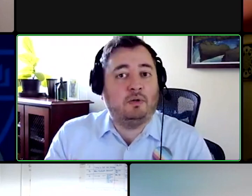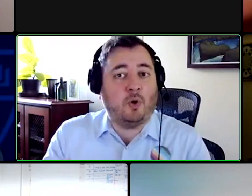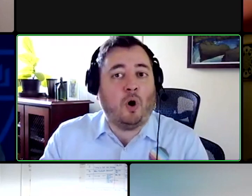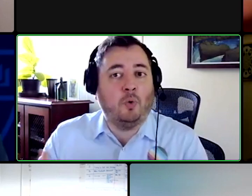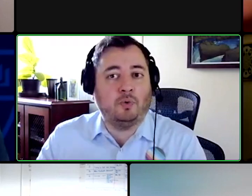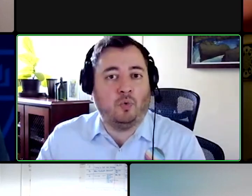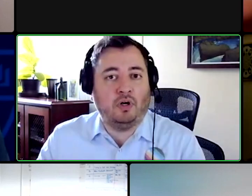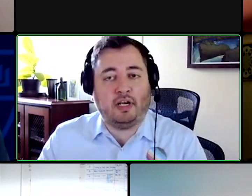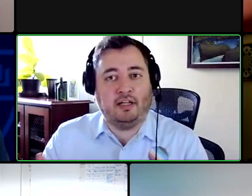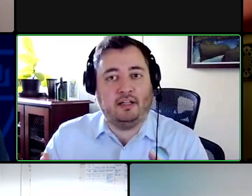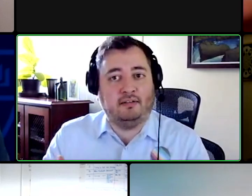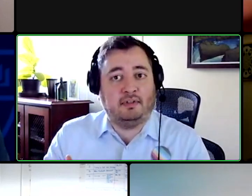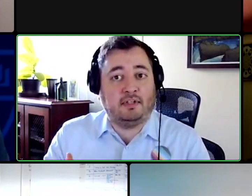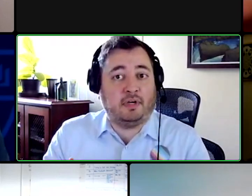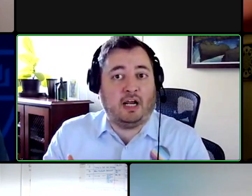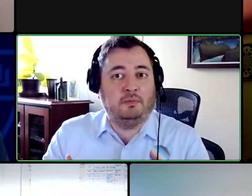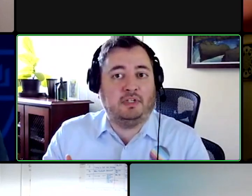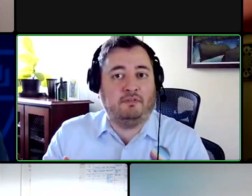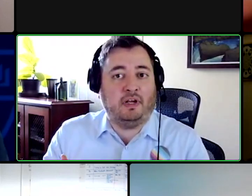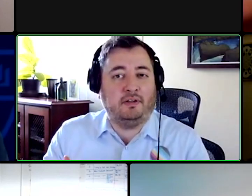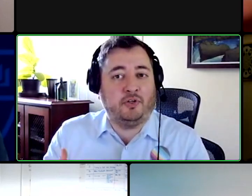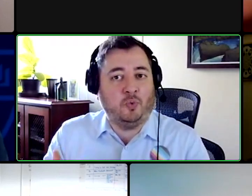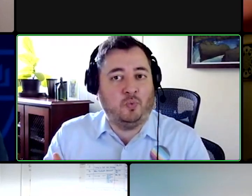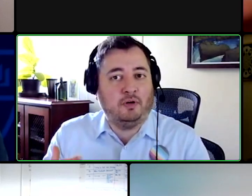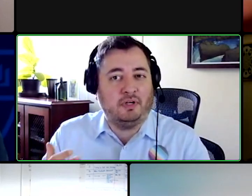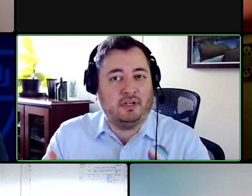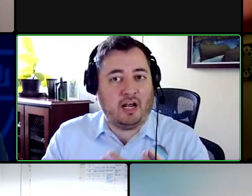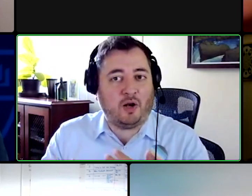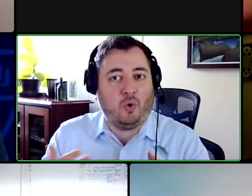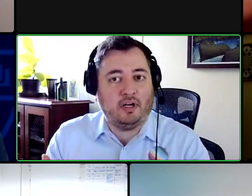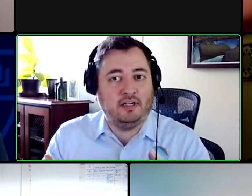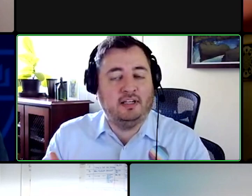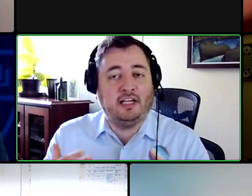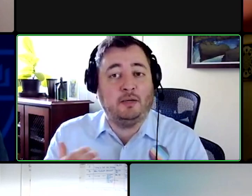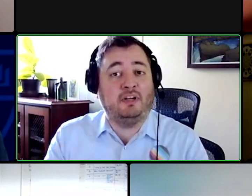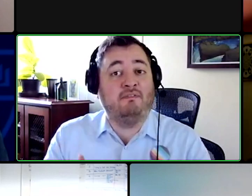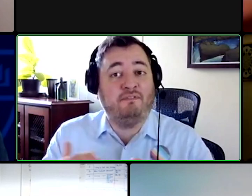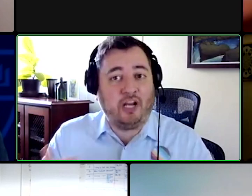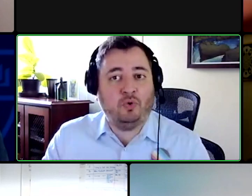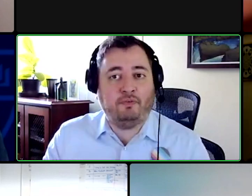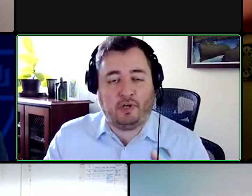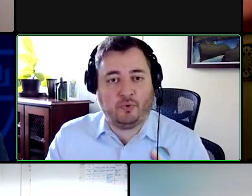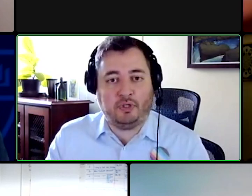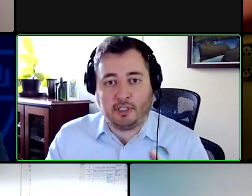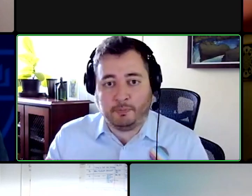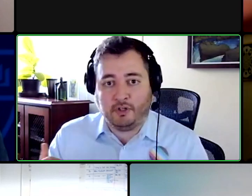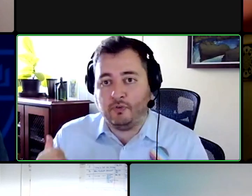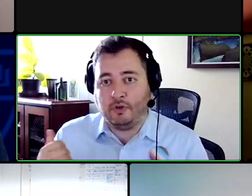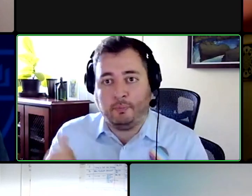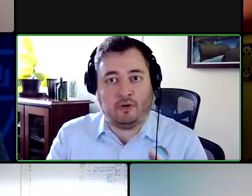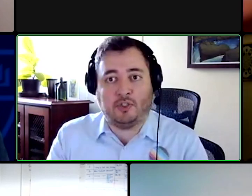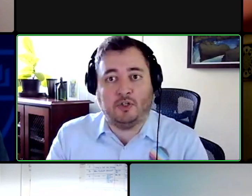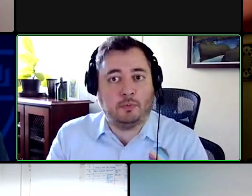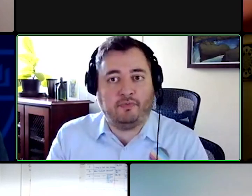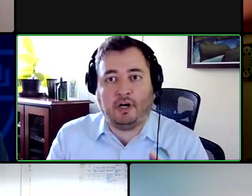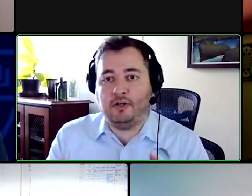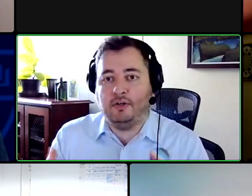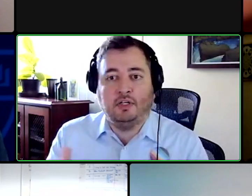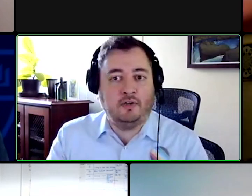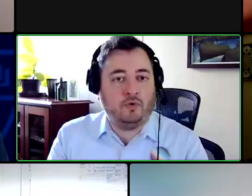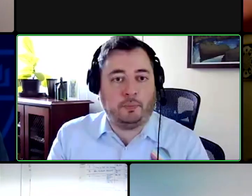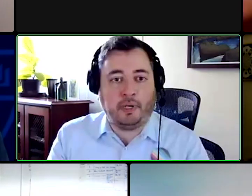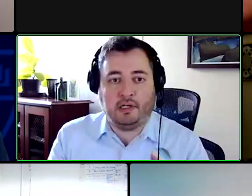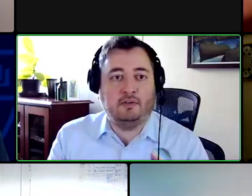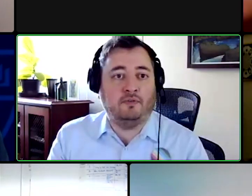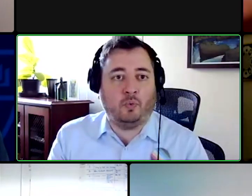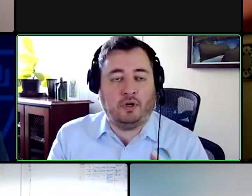up but videos don't always work and sometimes if they do work but not quite it can be a very frustrating experience for the medical service provider